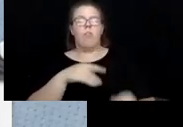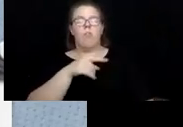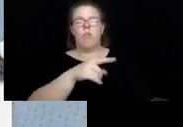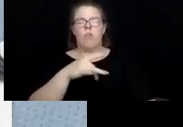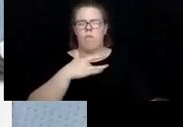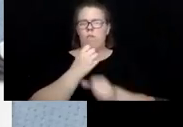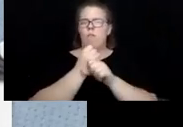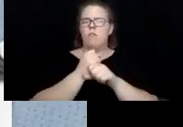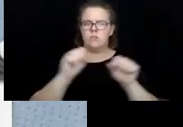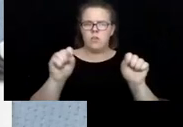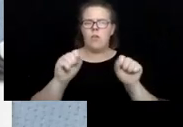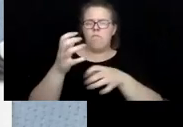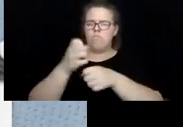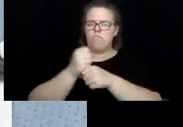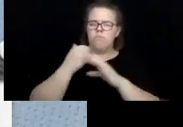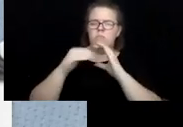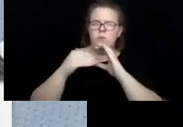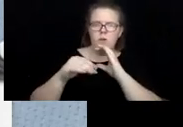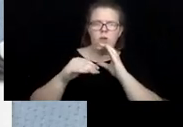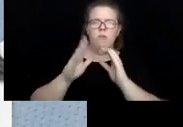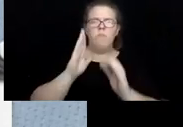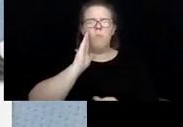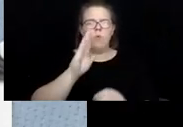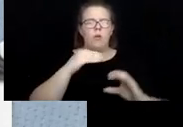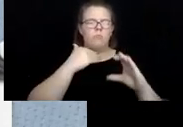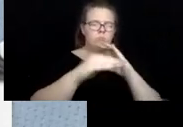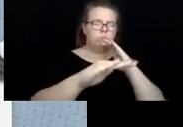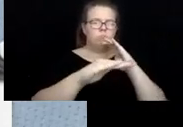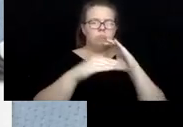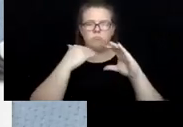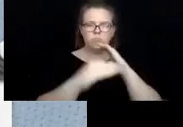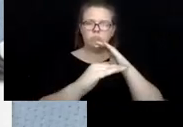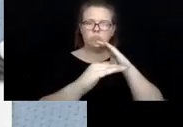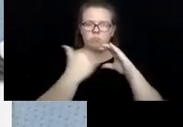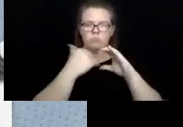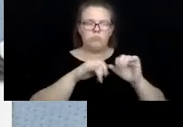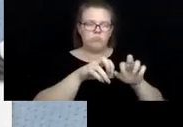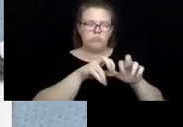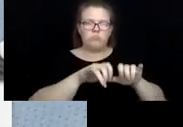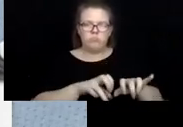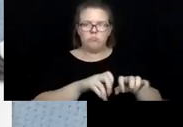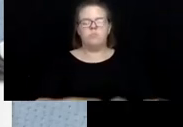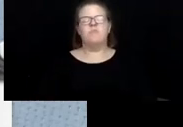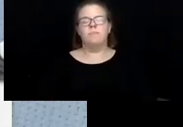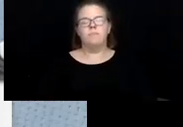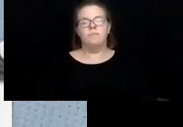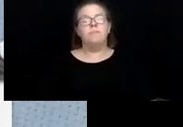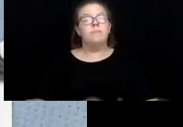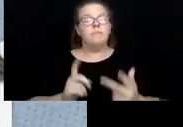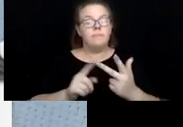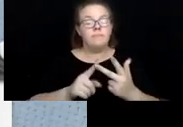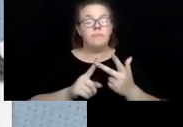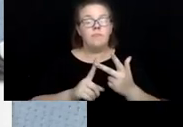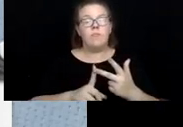safe receiving email, we would correspond with the client via email, and we would